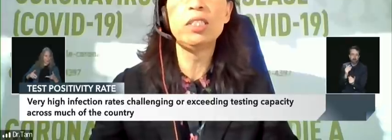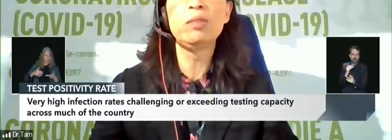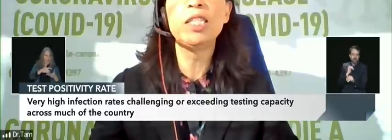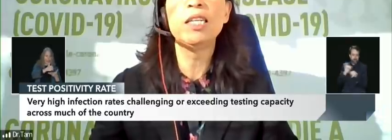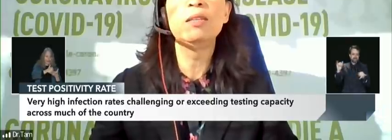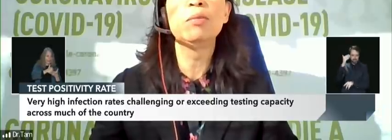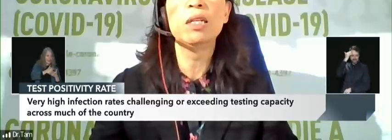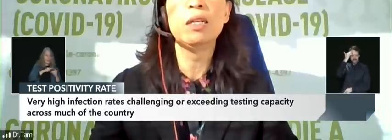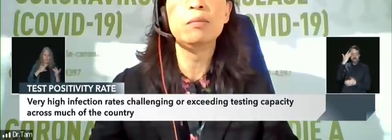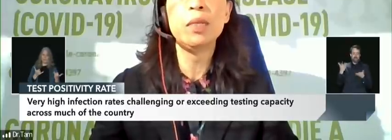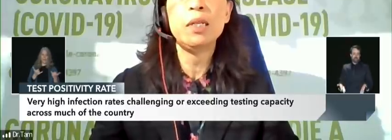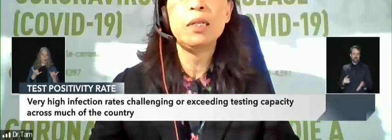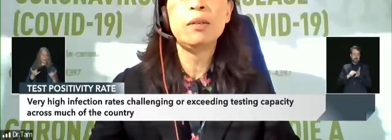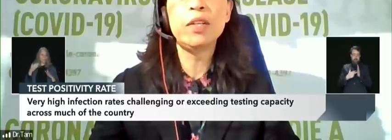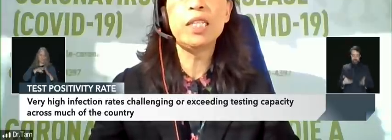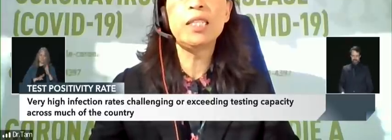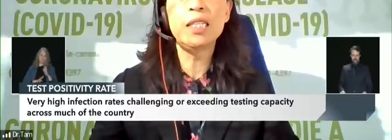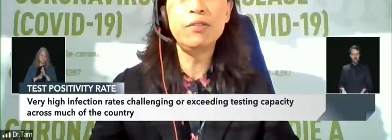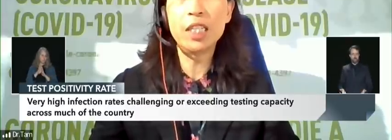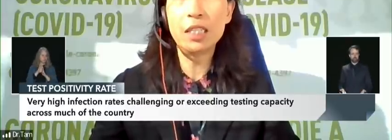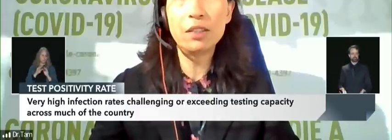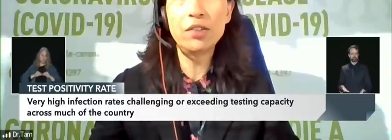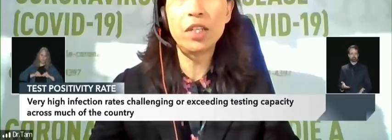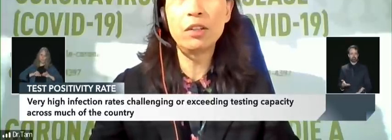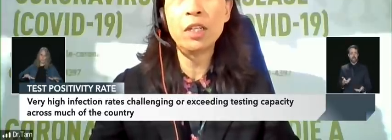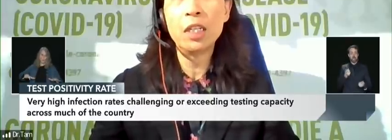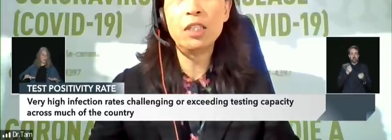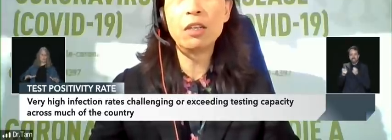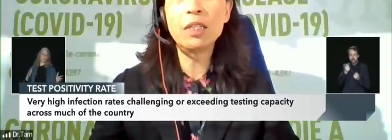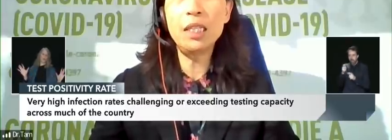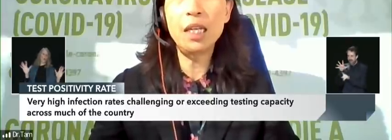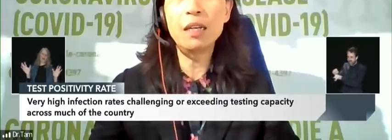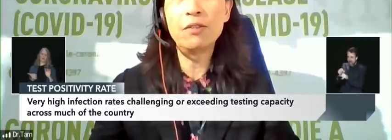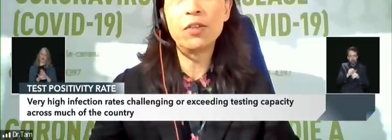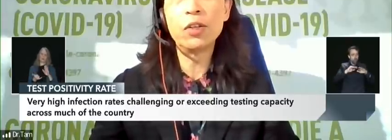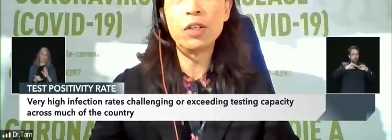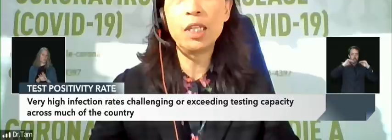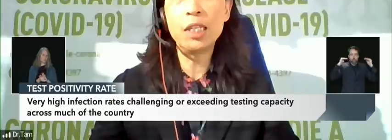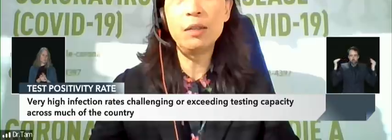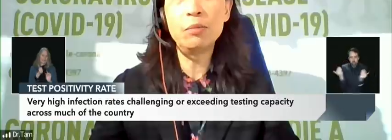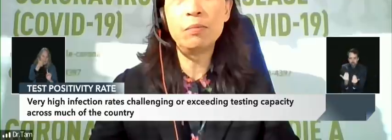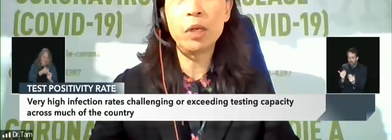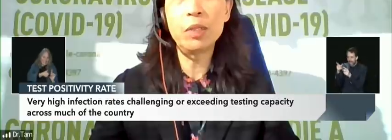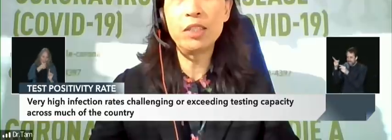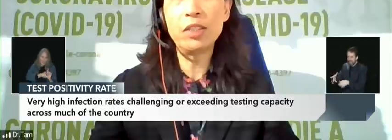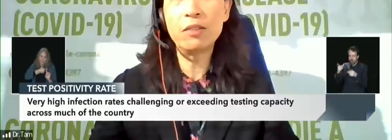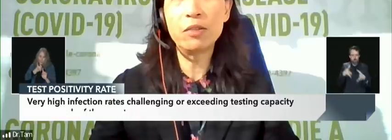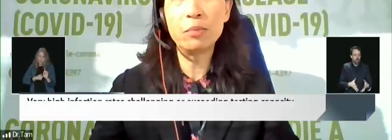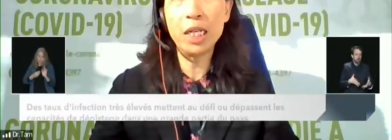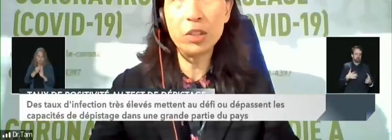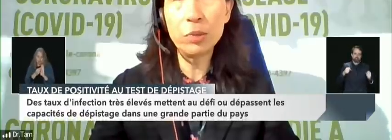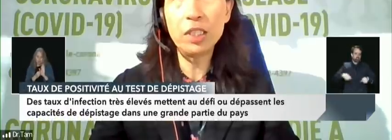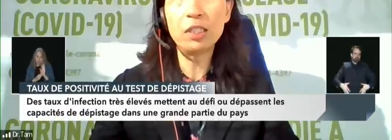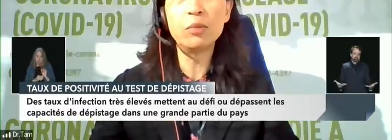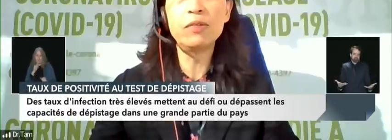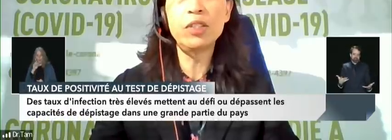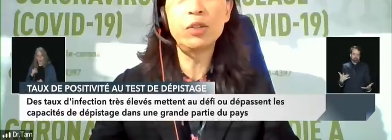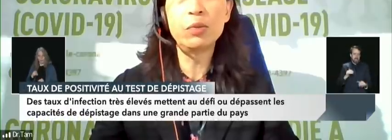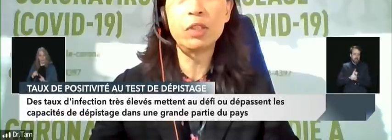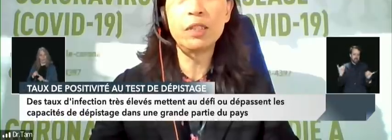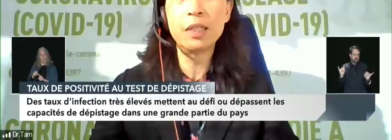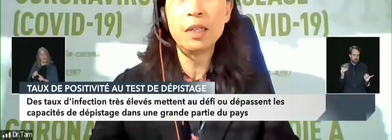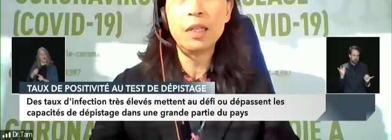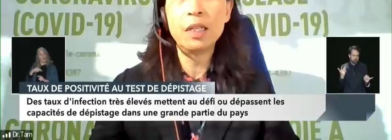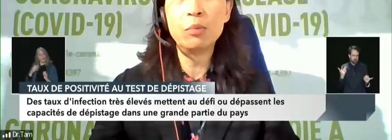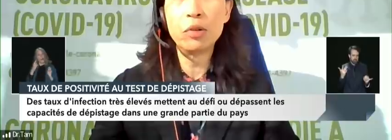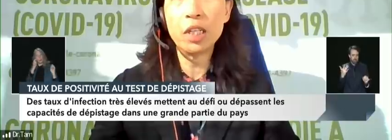resurgence became very significant so you don't need that for the population level management you're moving